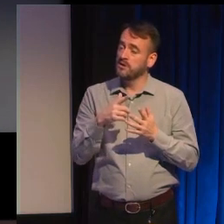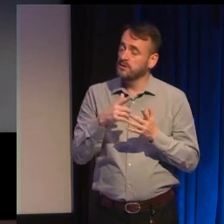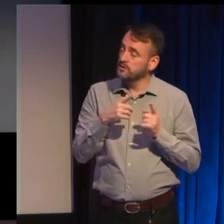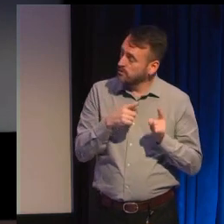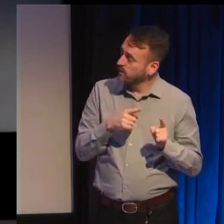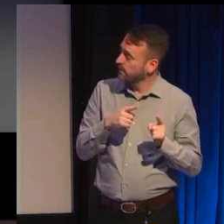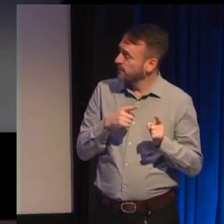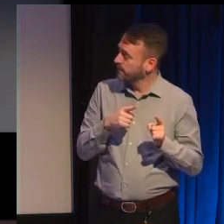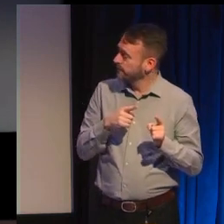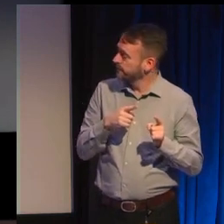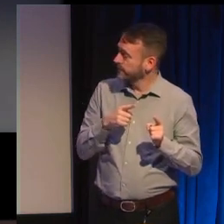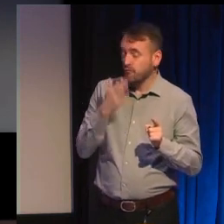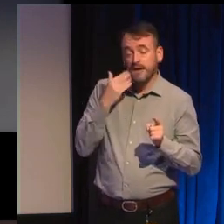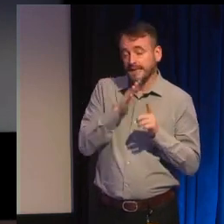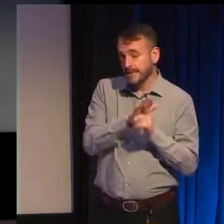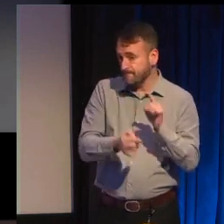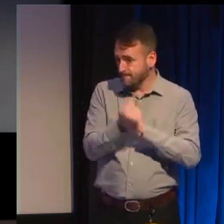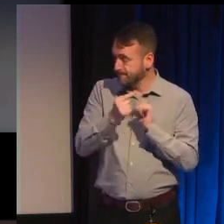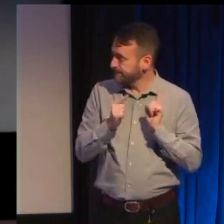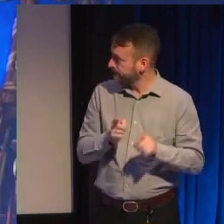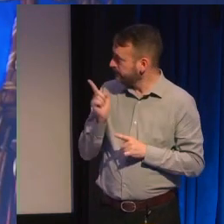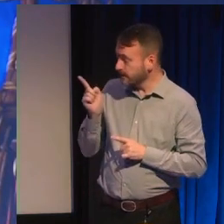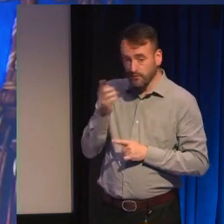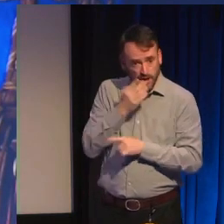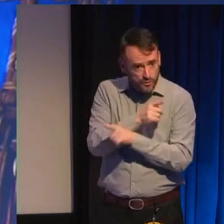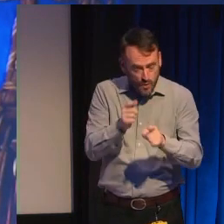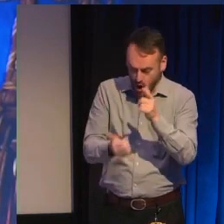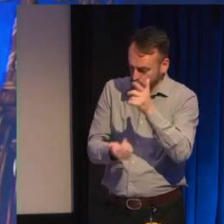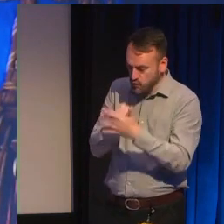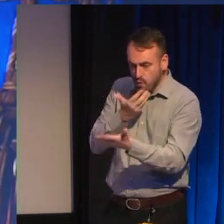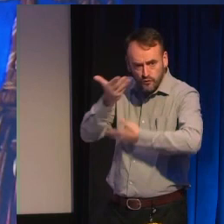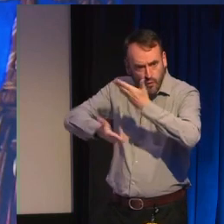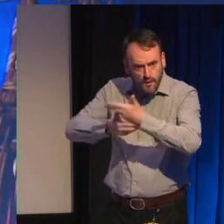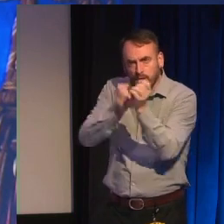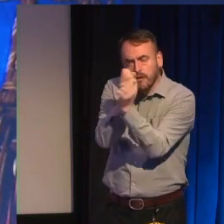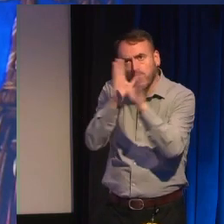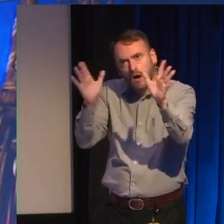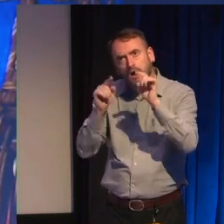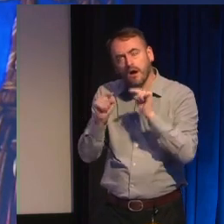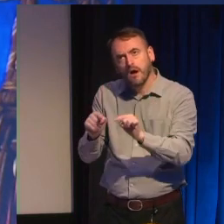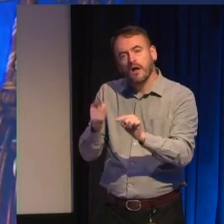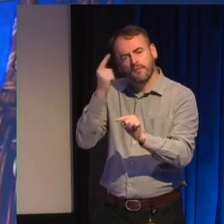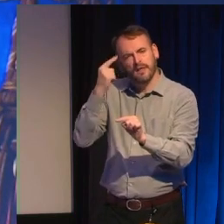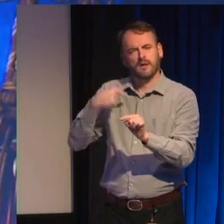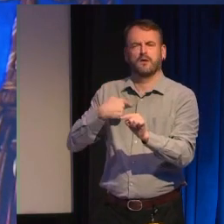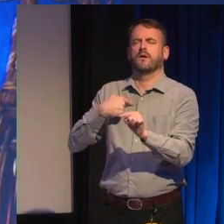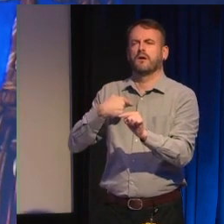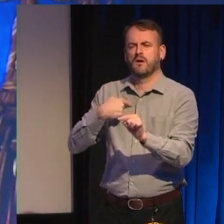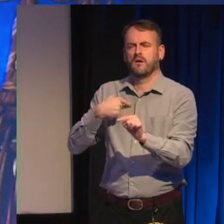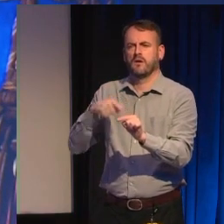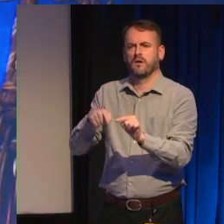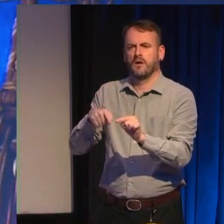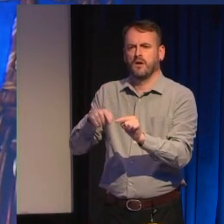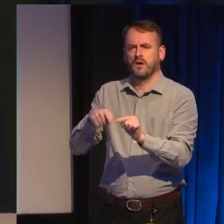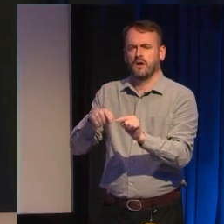new worlds and stories even loosely inspired by real places and cultures ask yourself if you have anything other than fictional